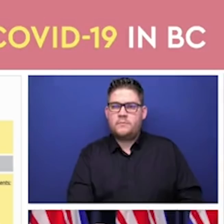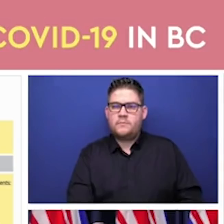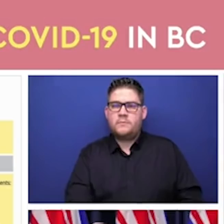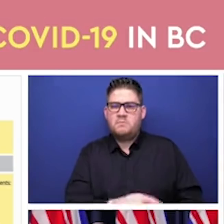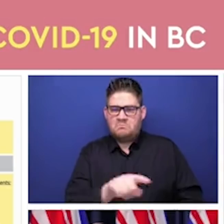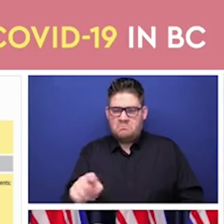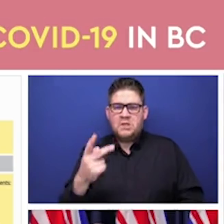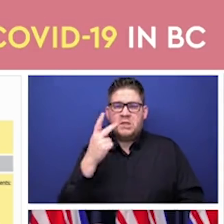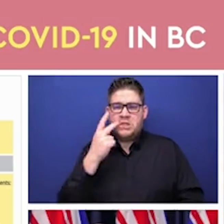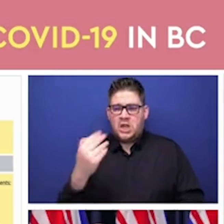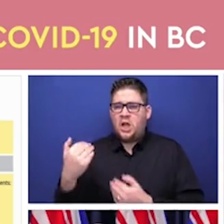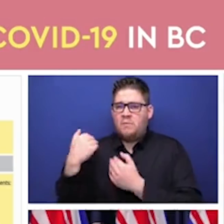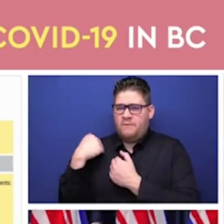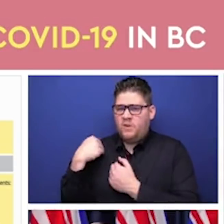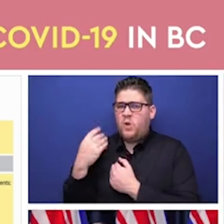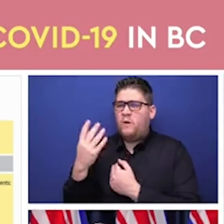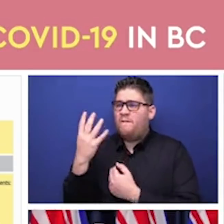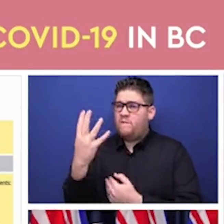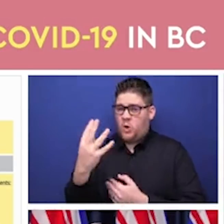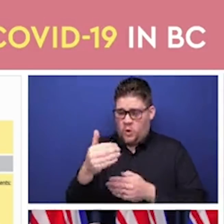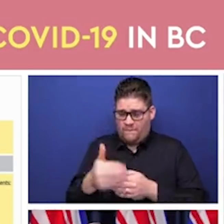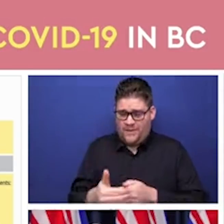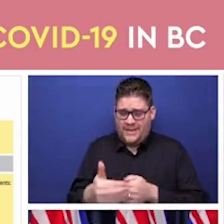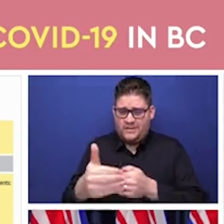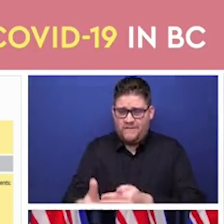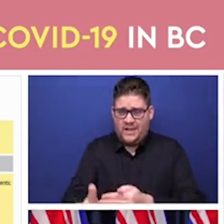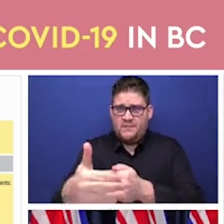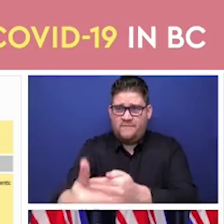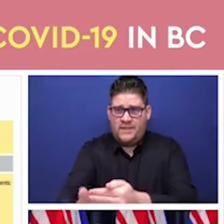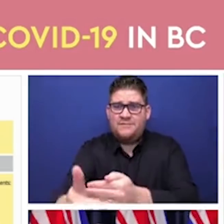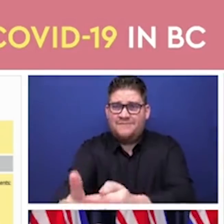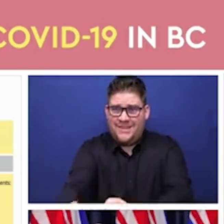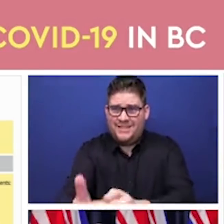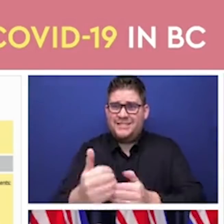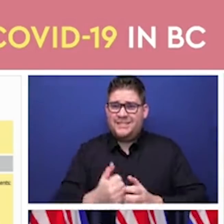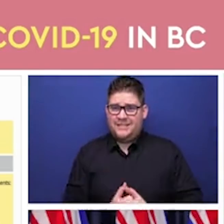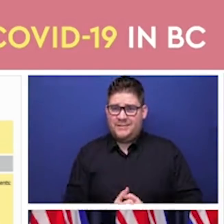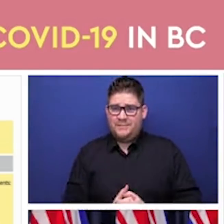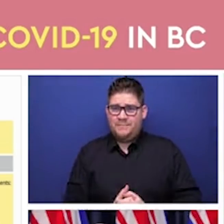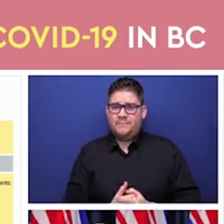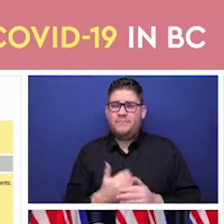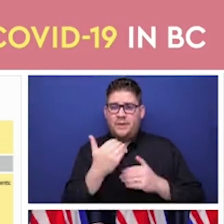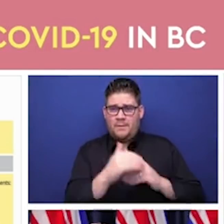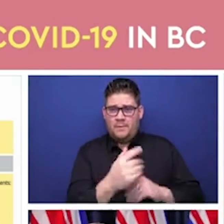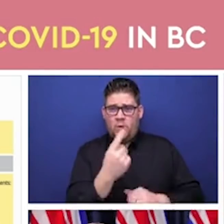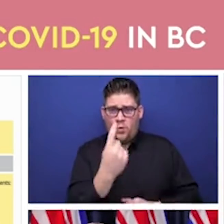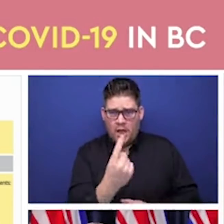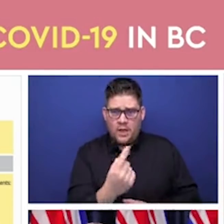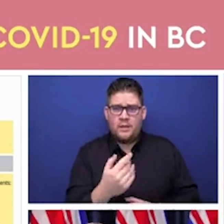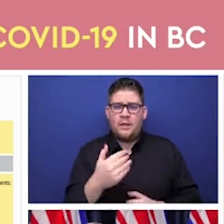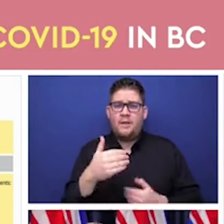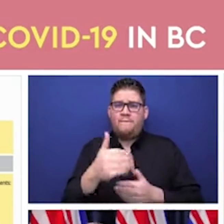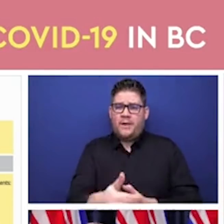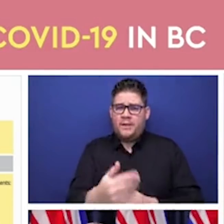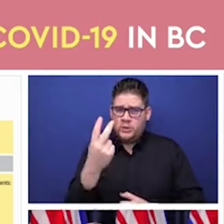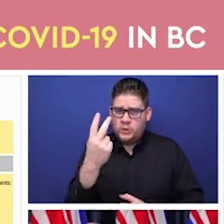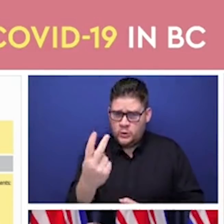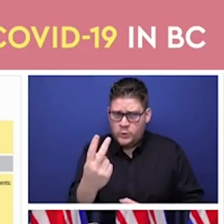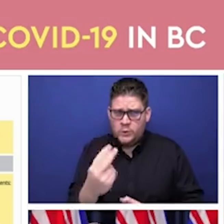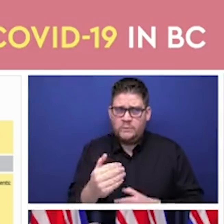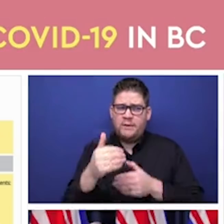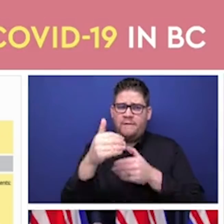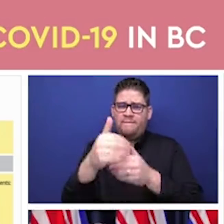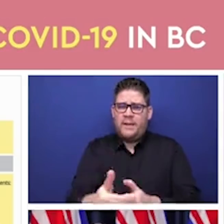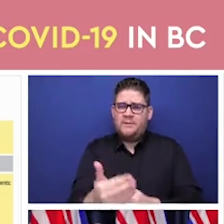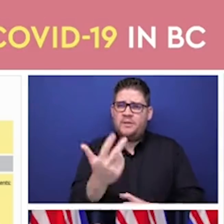populations in phase 1 and 2 that we are working on you can see that in phase 1 residents and staff central visitors of long-term